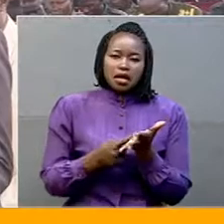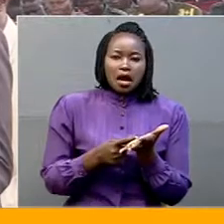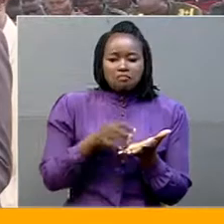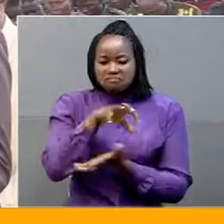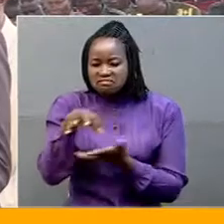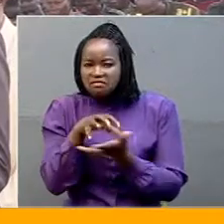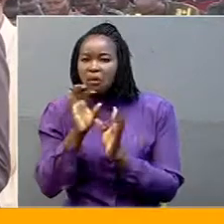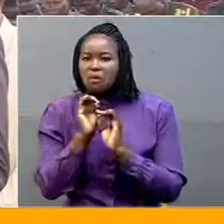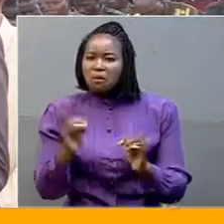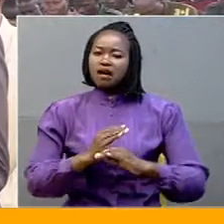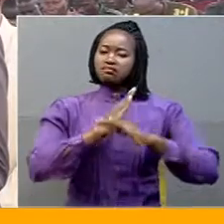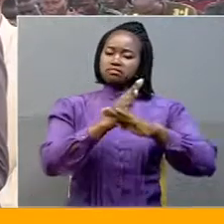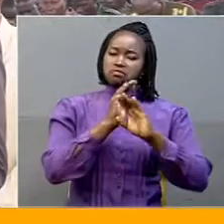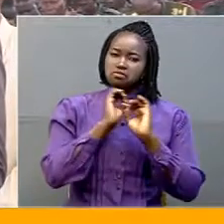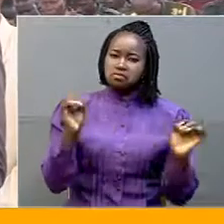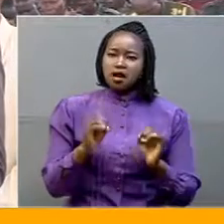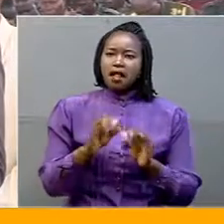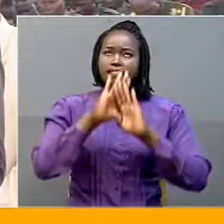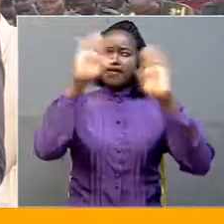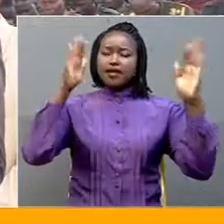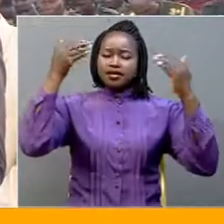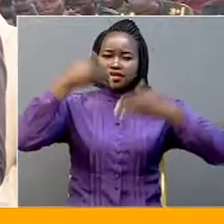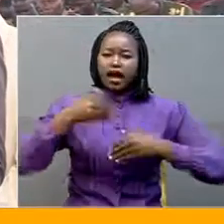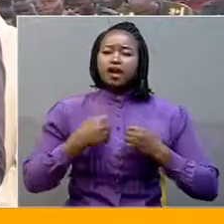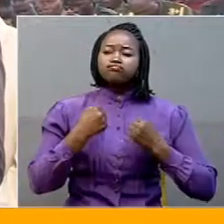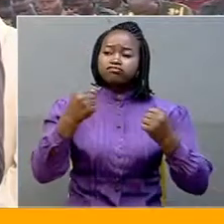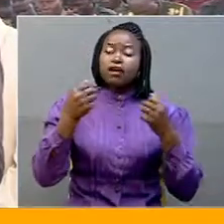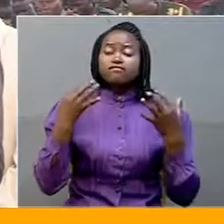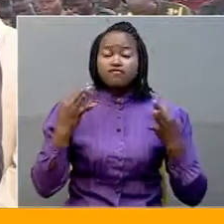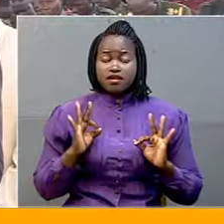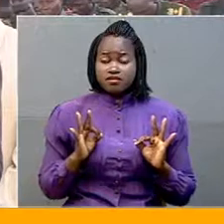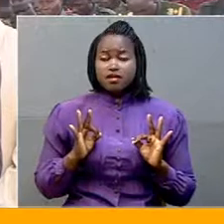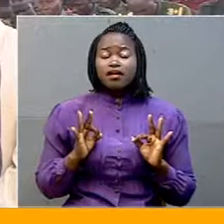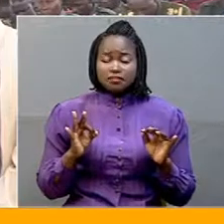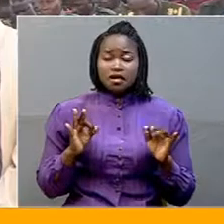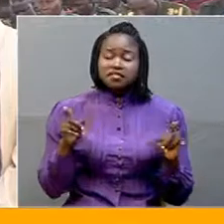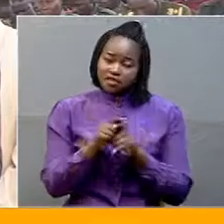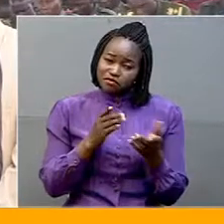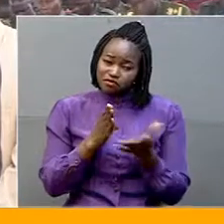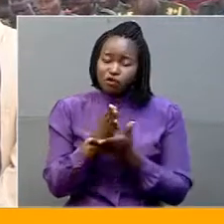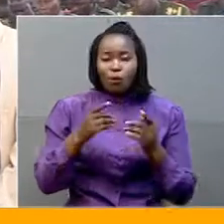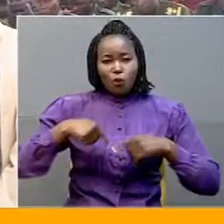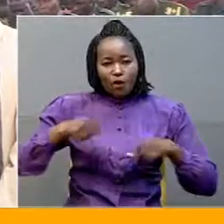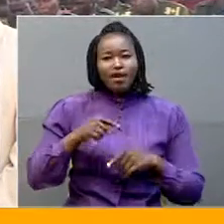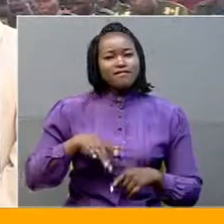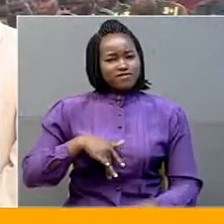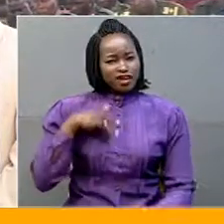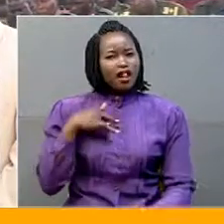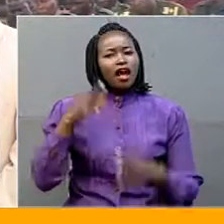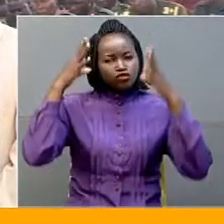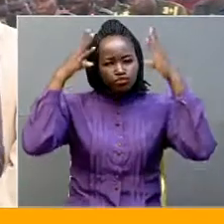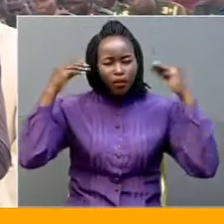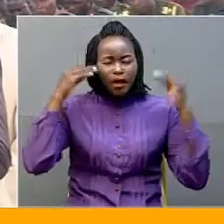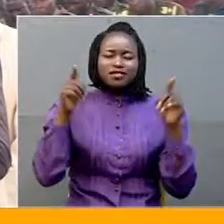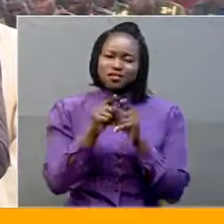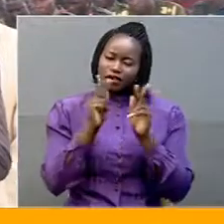let it be day or night movement is free and that is what we really think in somalia to be one day one time